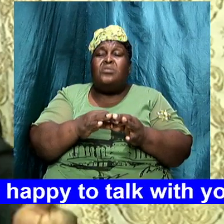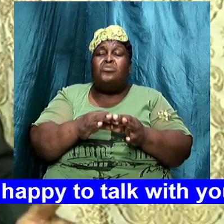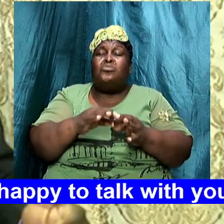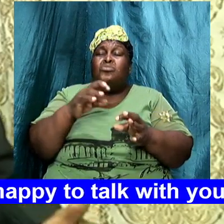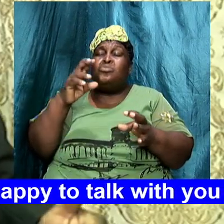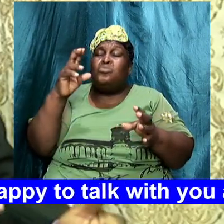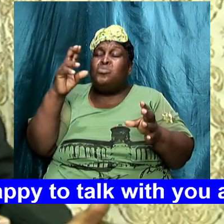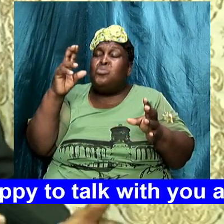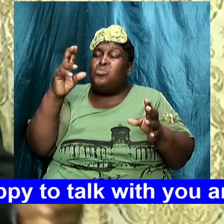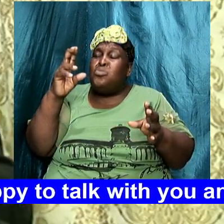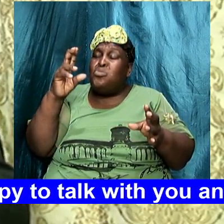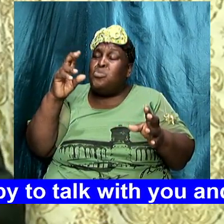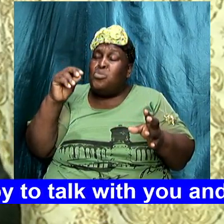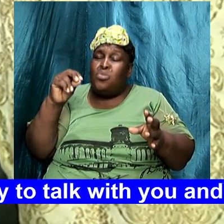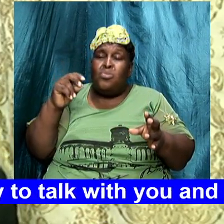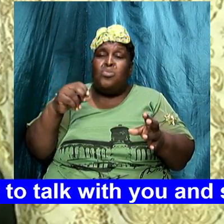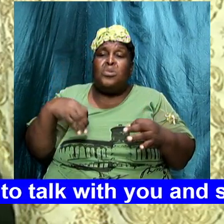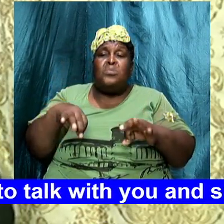person to get their life right